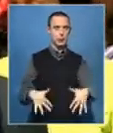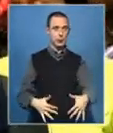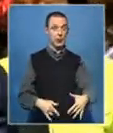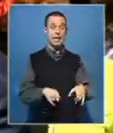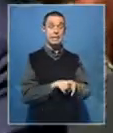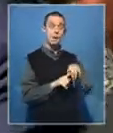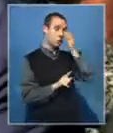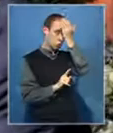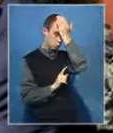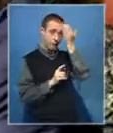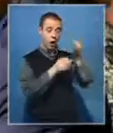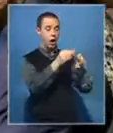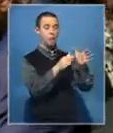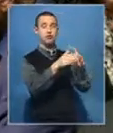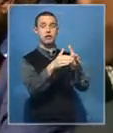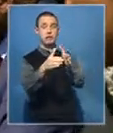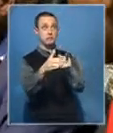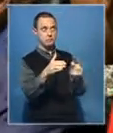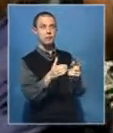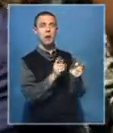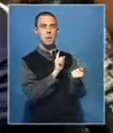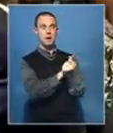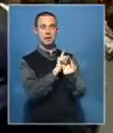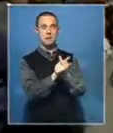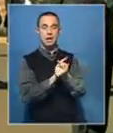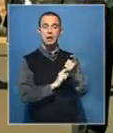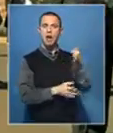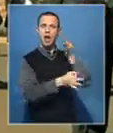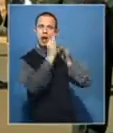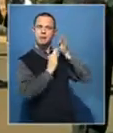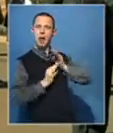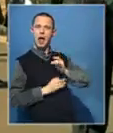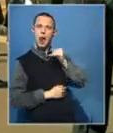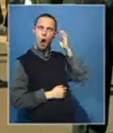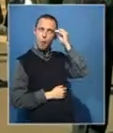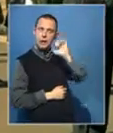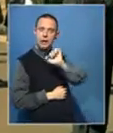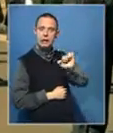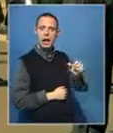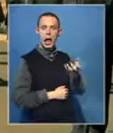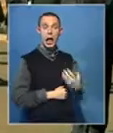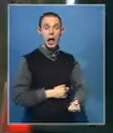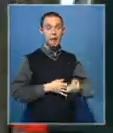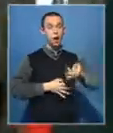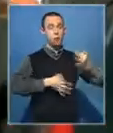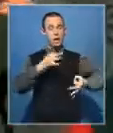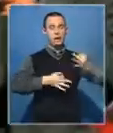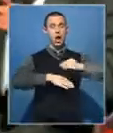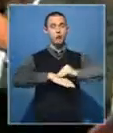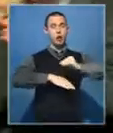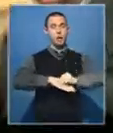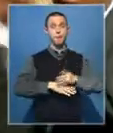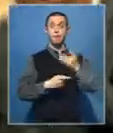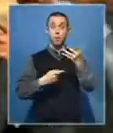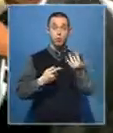politicians. The three coalition partners shared their views on the current situation. Contestious issues are the reopening